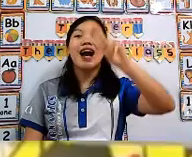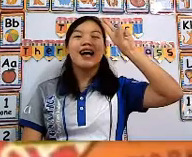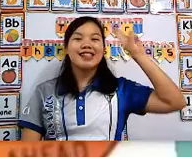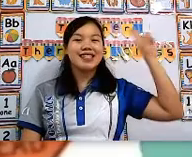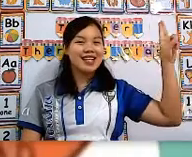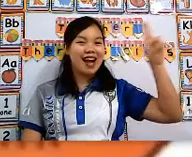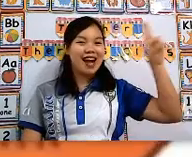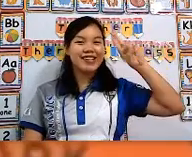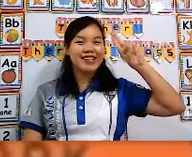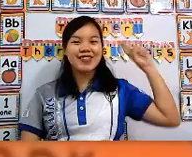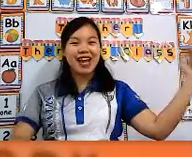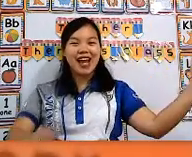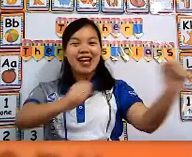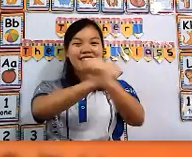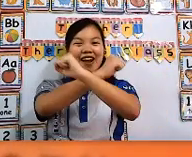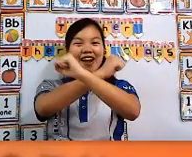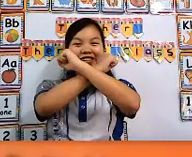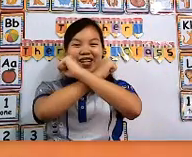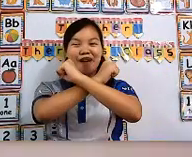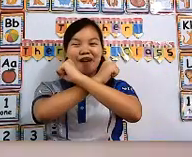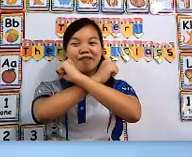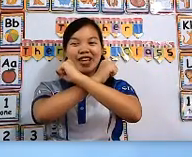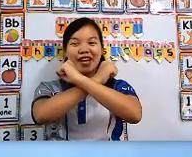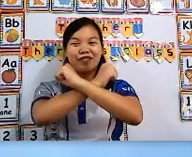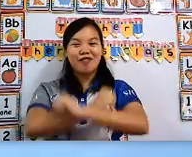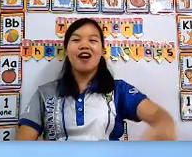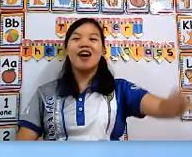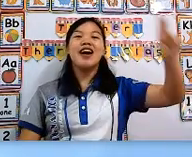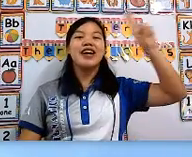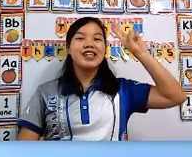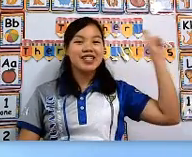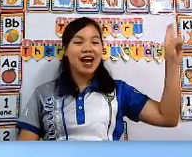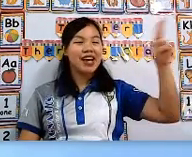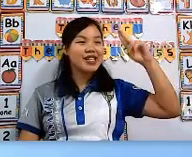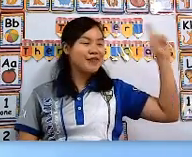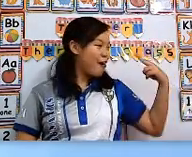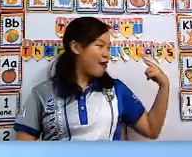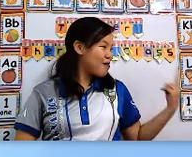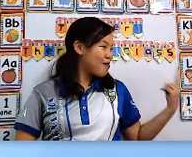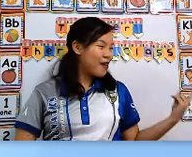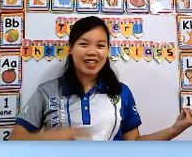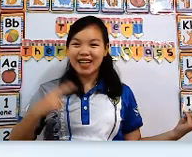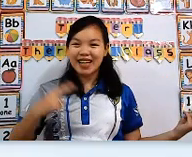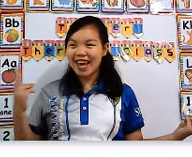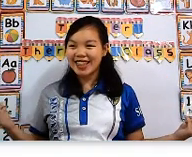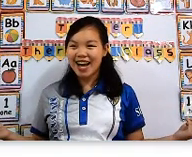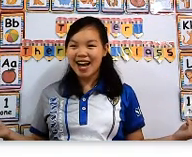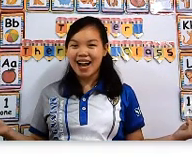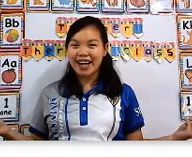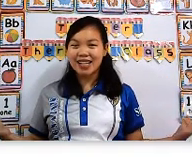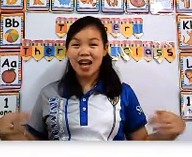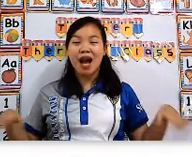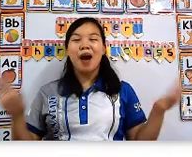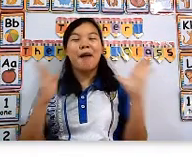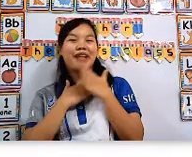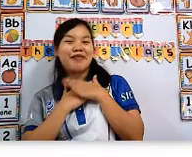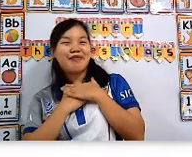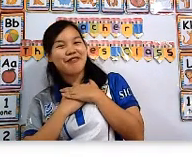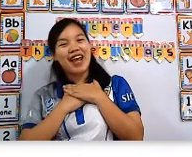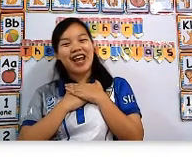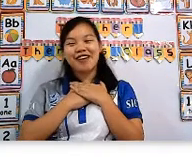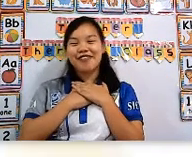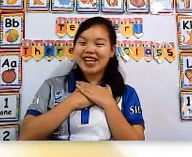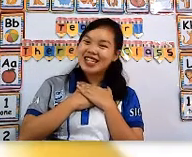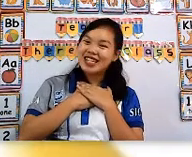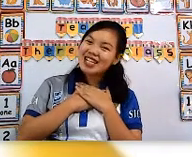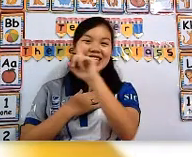Signs to say there's something wrong Signs for morning and night But